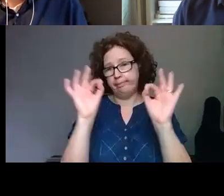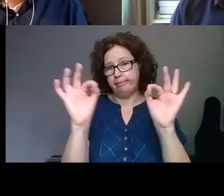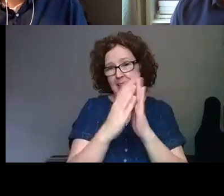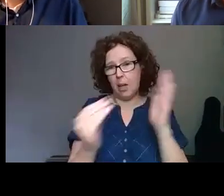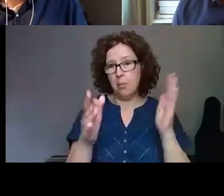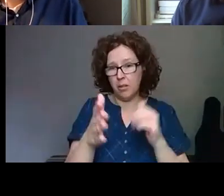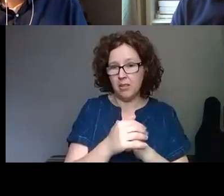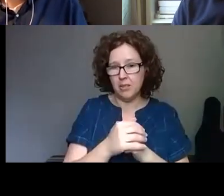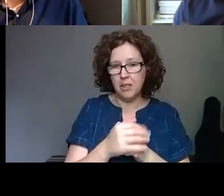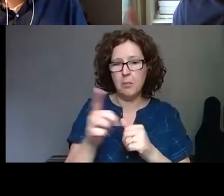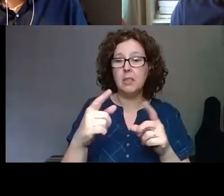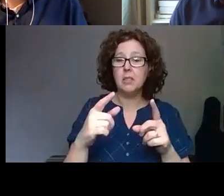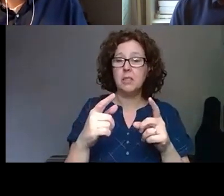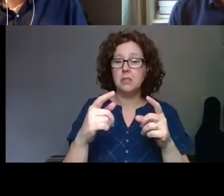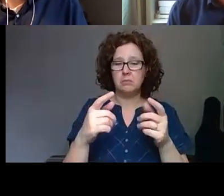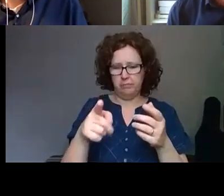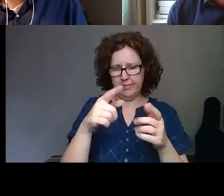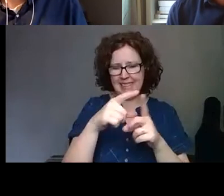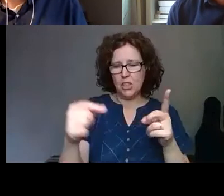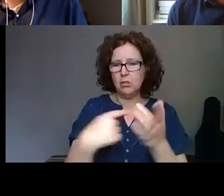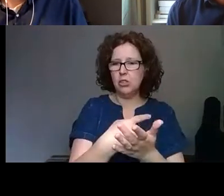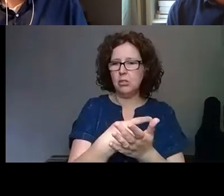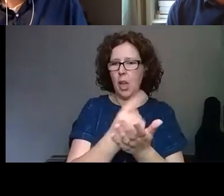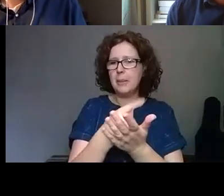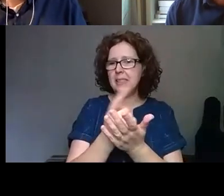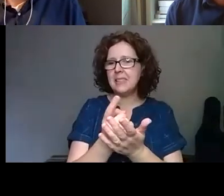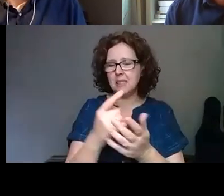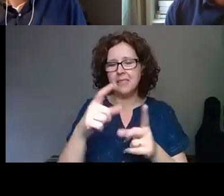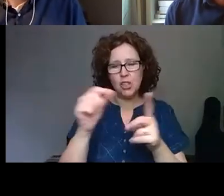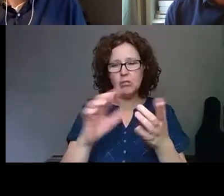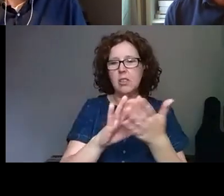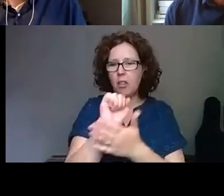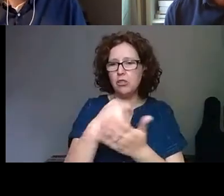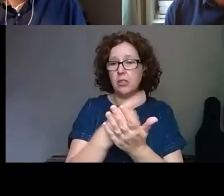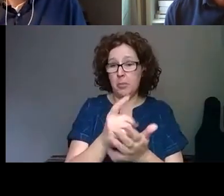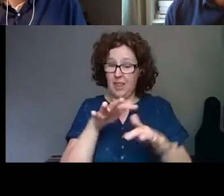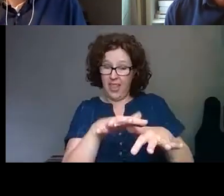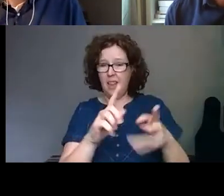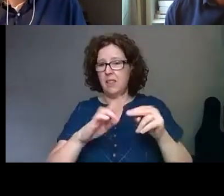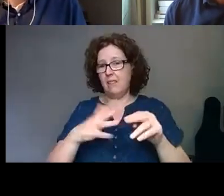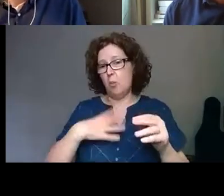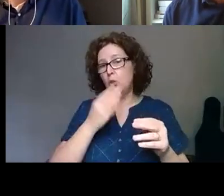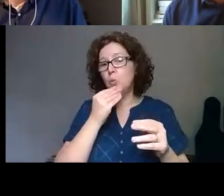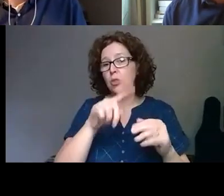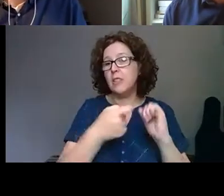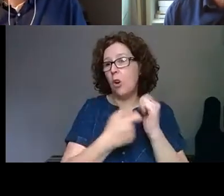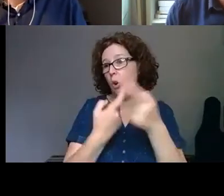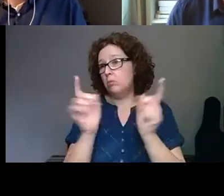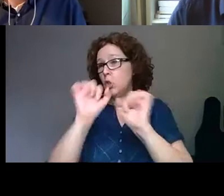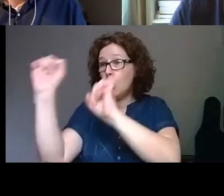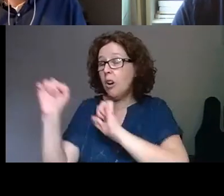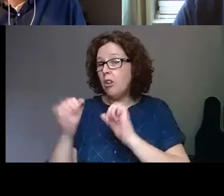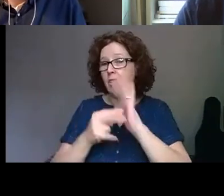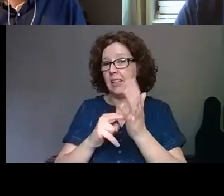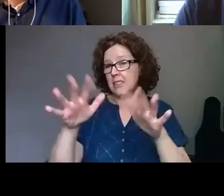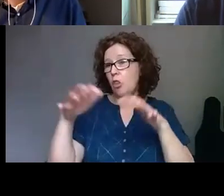tools like the digital tracker, the digital culture compass are out there to help anyone work with it. We've had